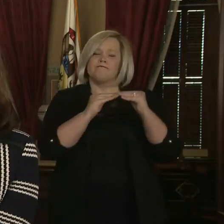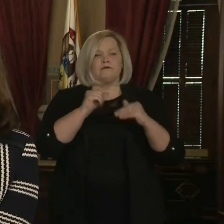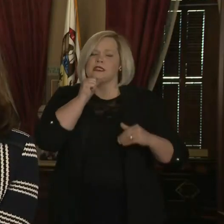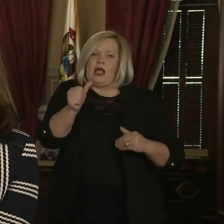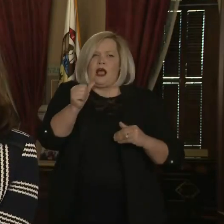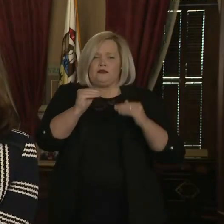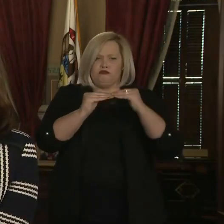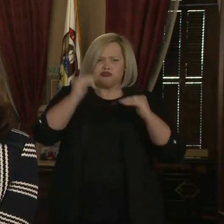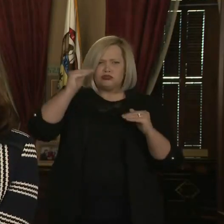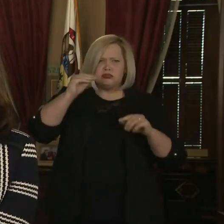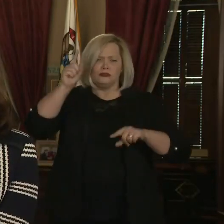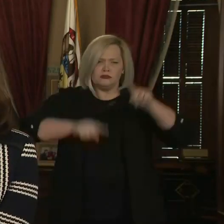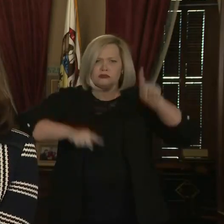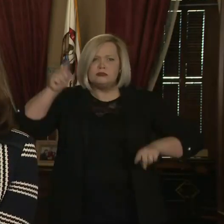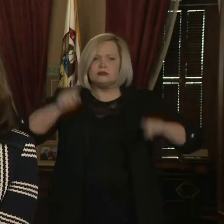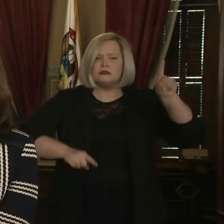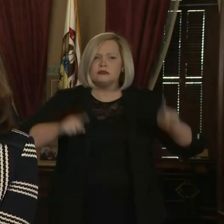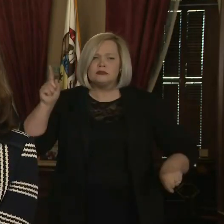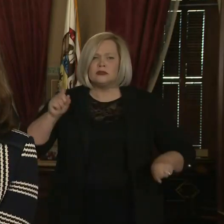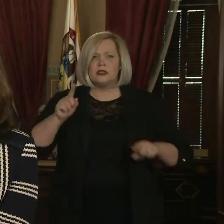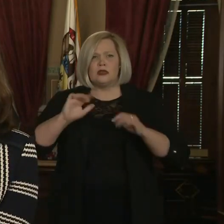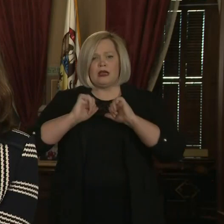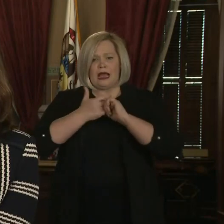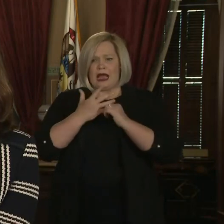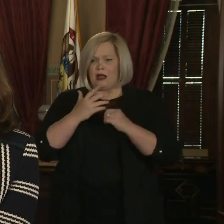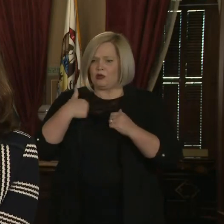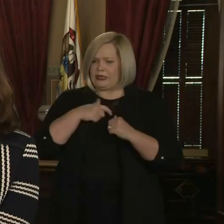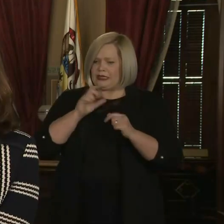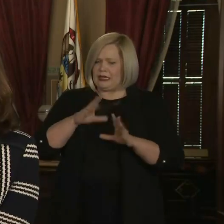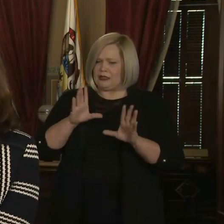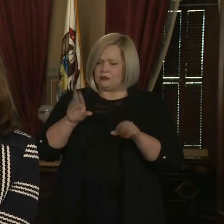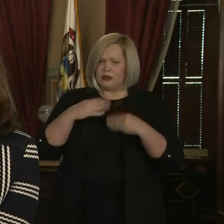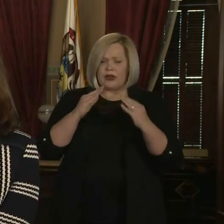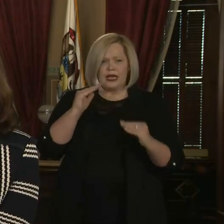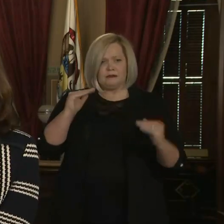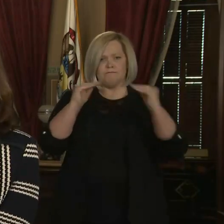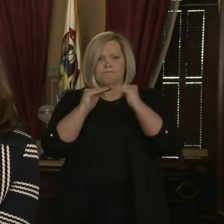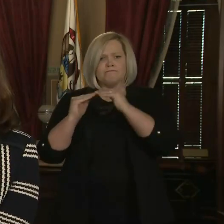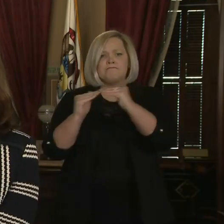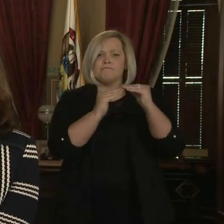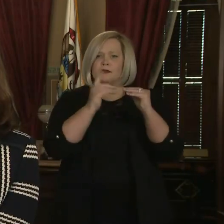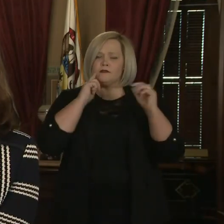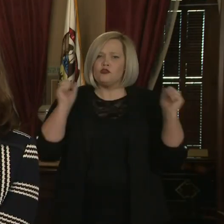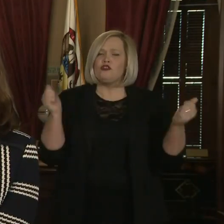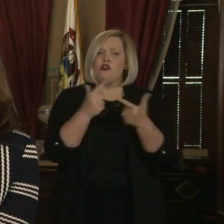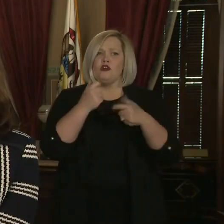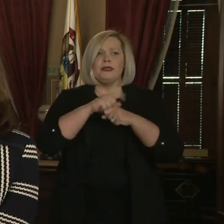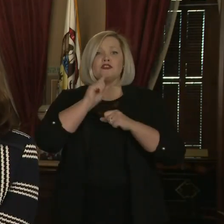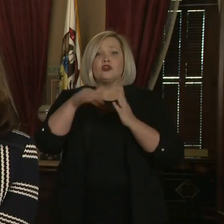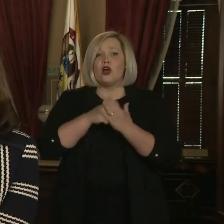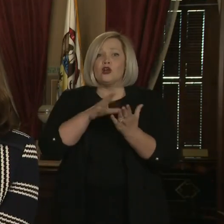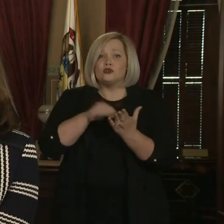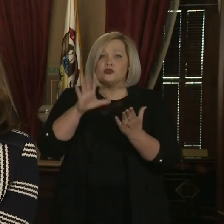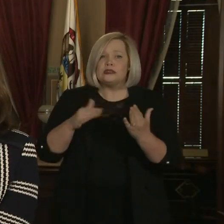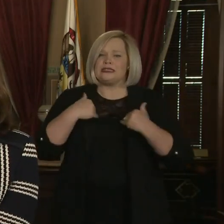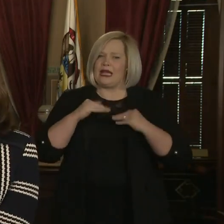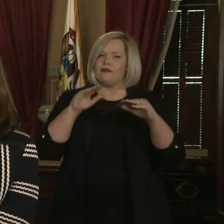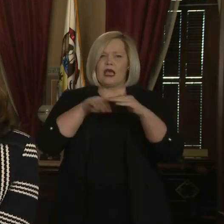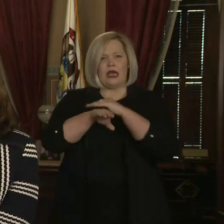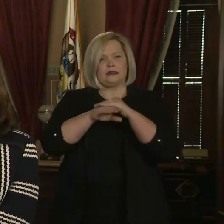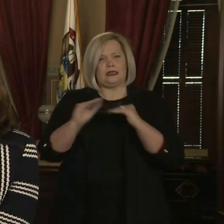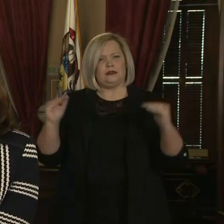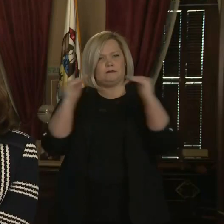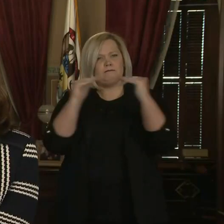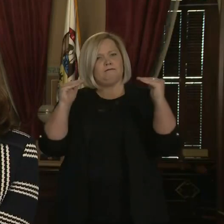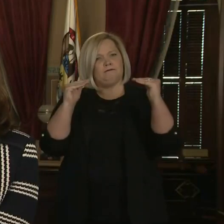to really build equity into how we prioritize and achieve a level playing field for the kids of Michigan. And